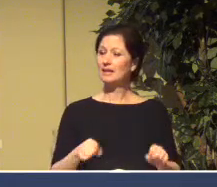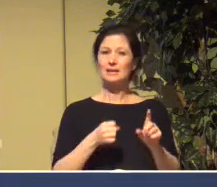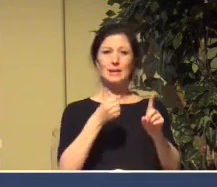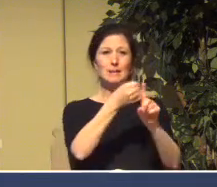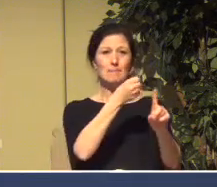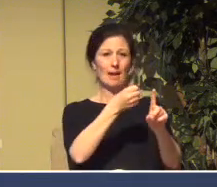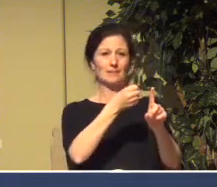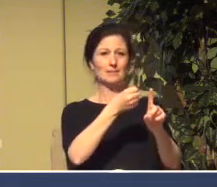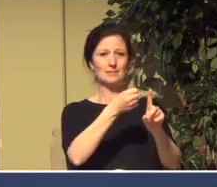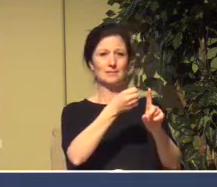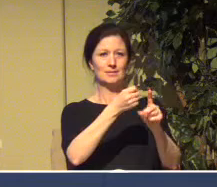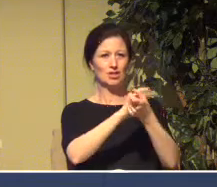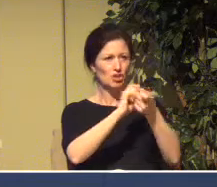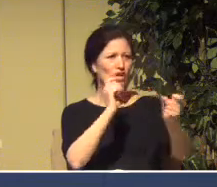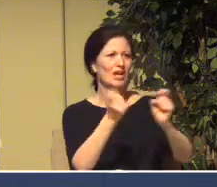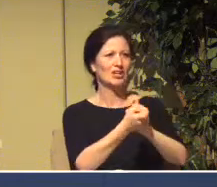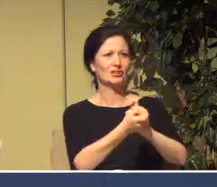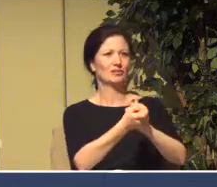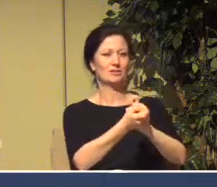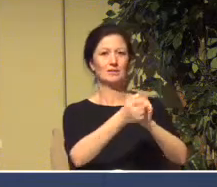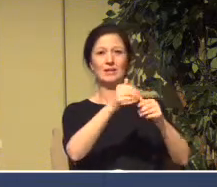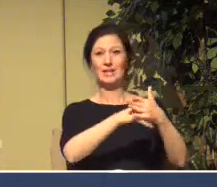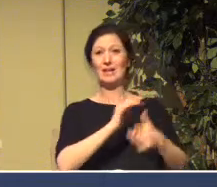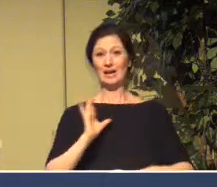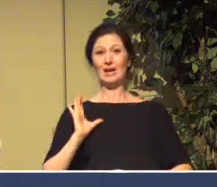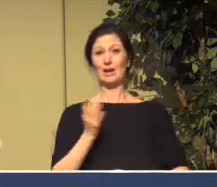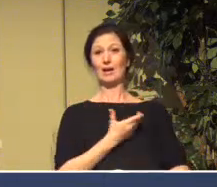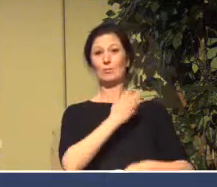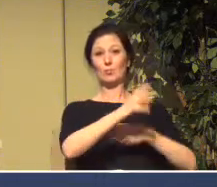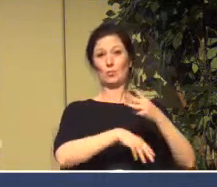world as we seek to be church.